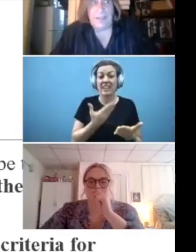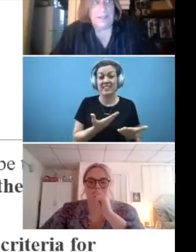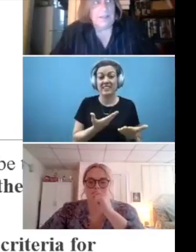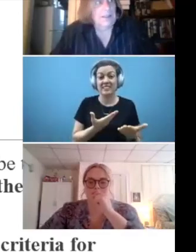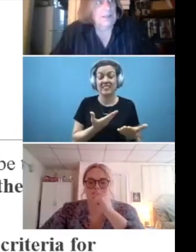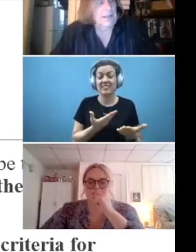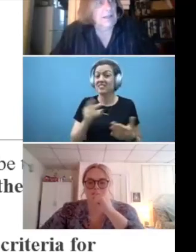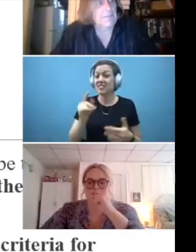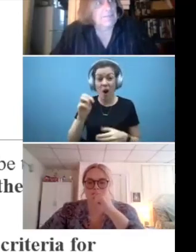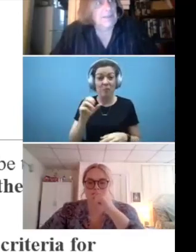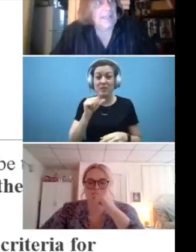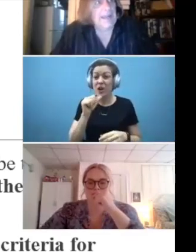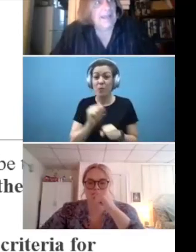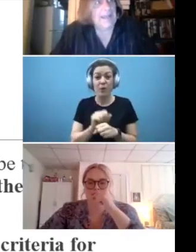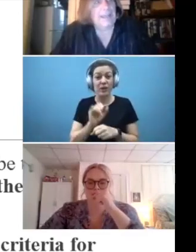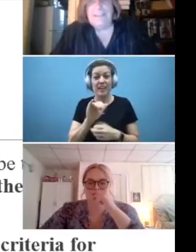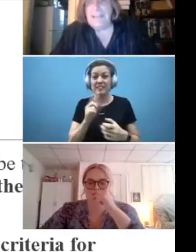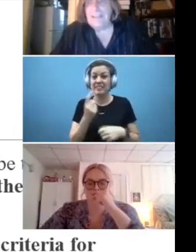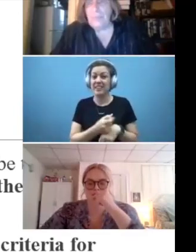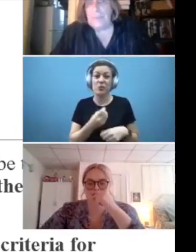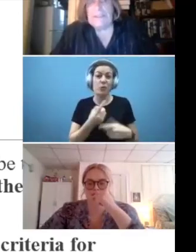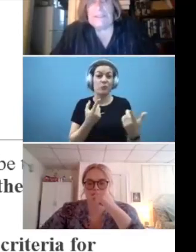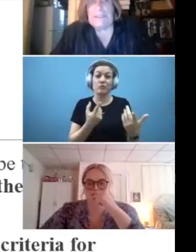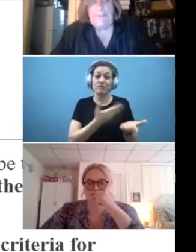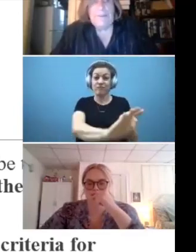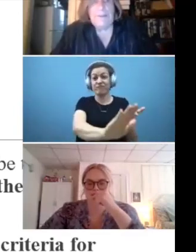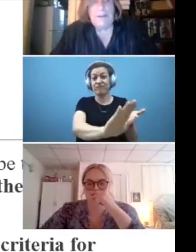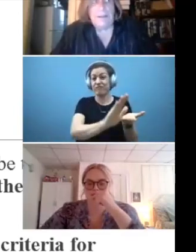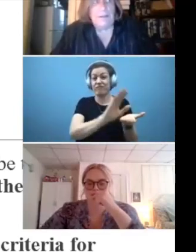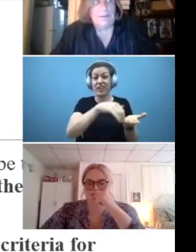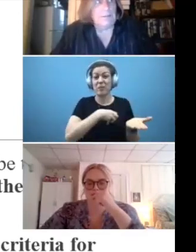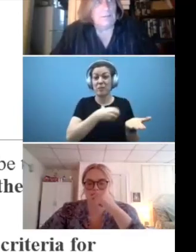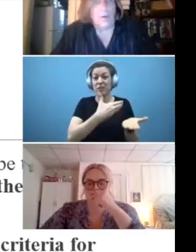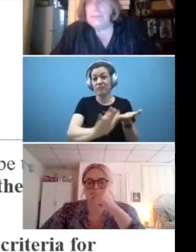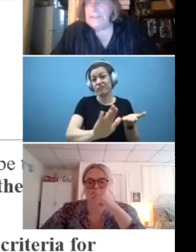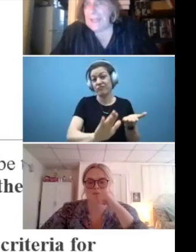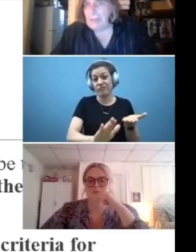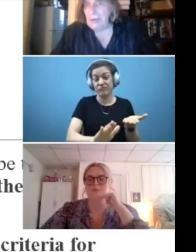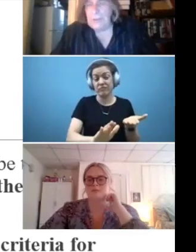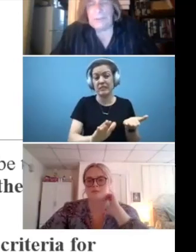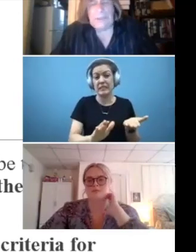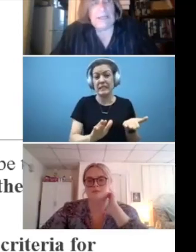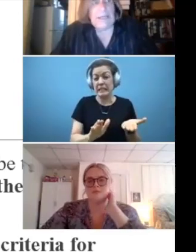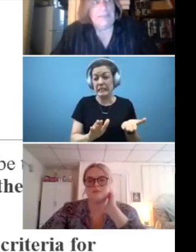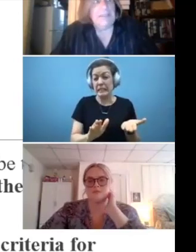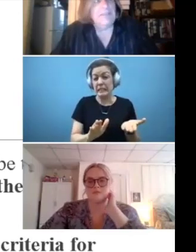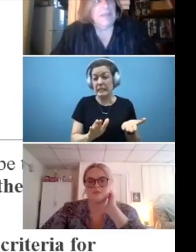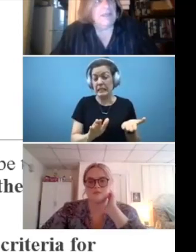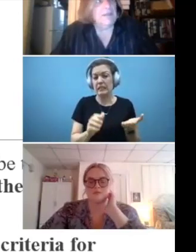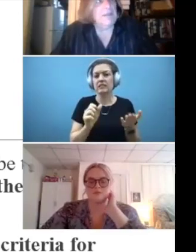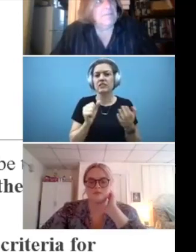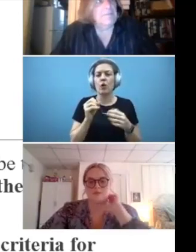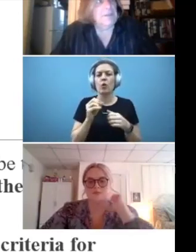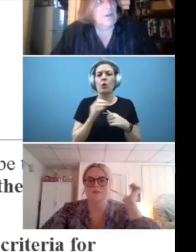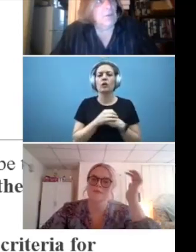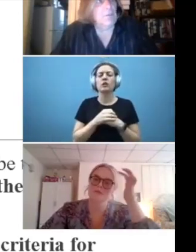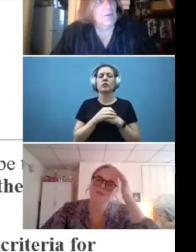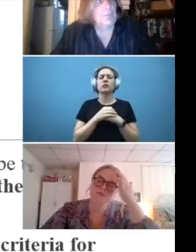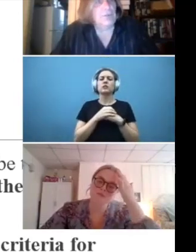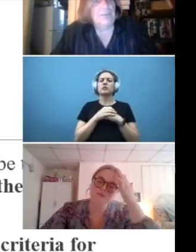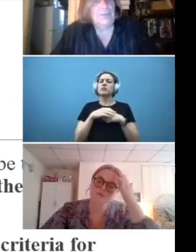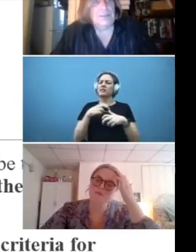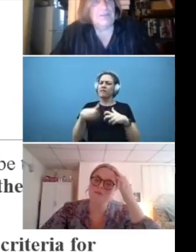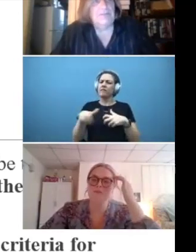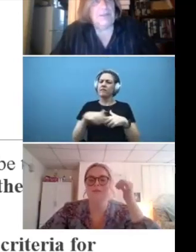on that day. Um, and I, think it's really, uh, overly narrow. I think that, you know,